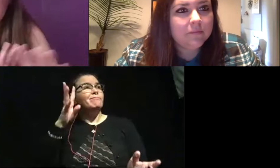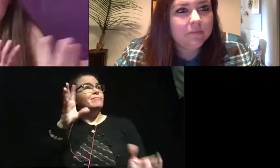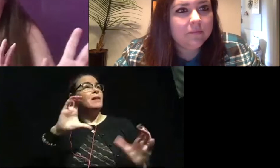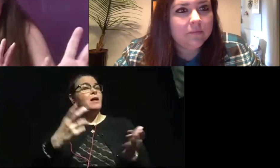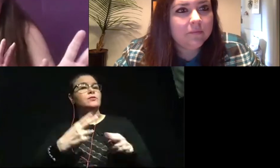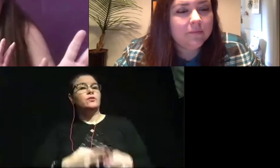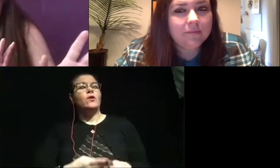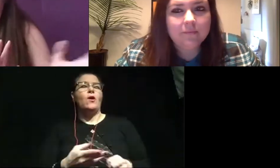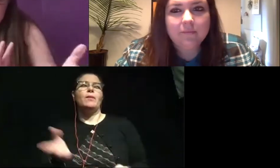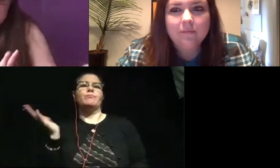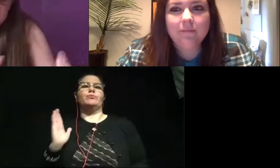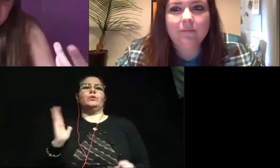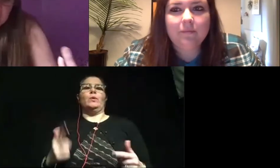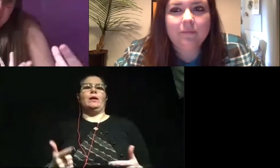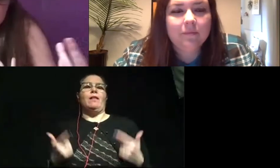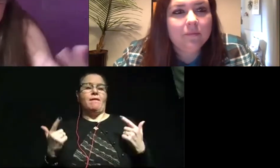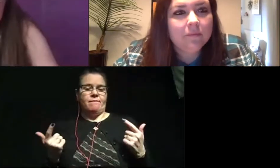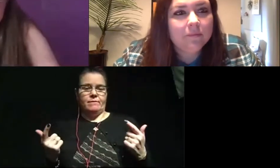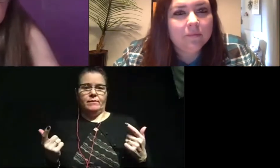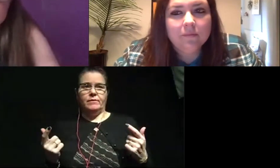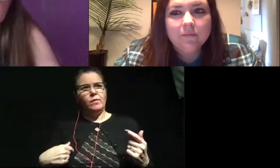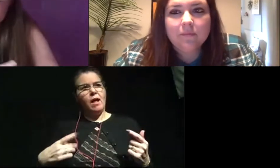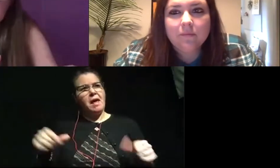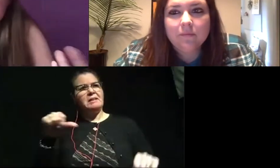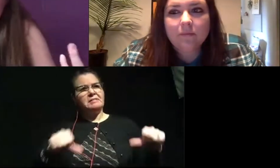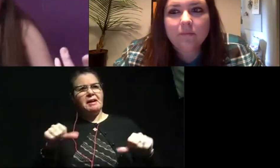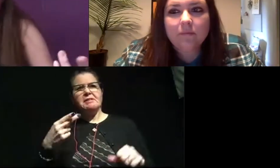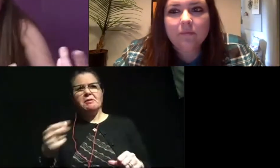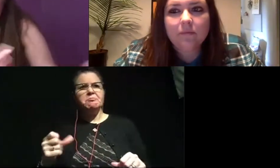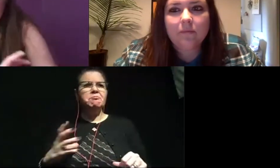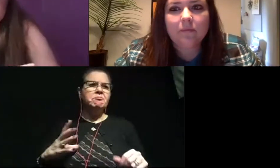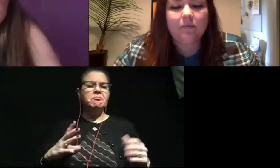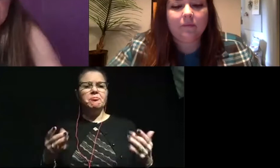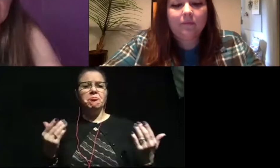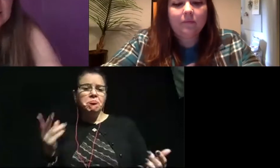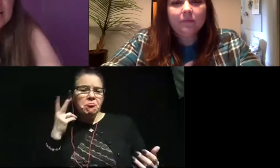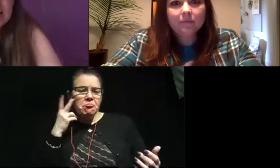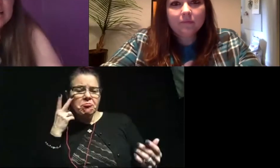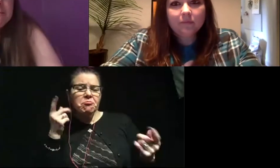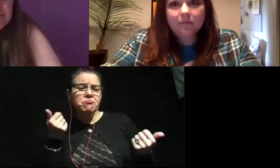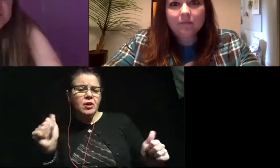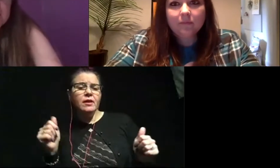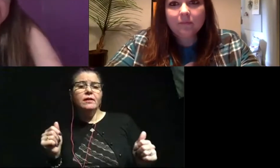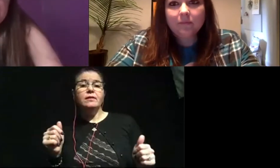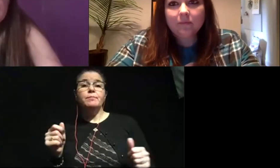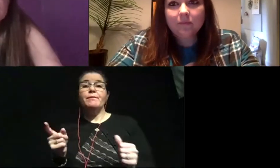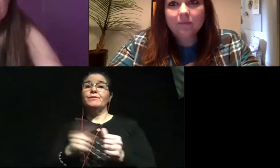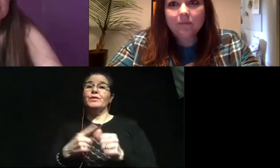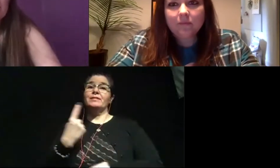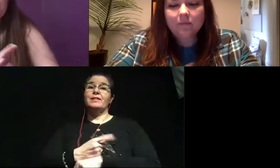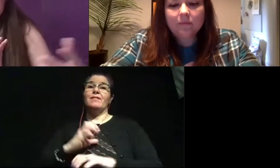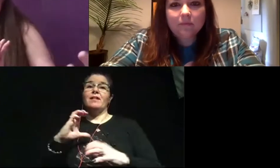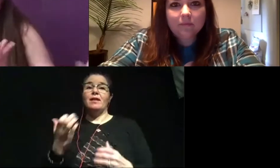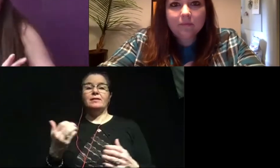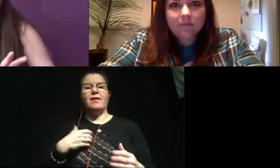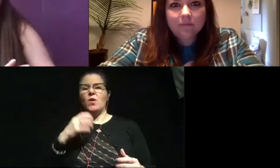prehistoric life. And I was like, you know, I liked science in high school, but I don't know. Let's try it out. And the first day of class, there was